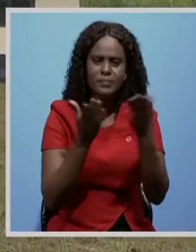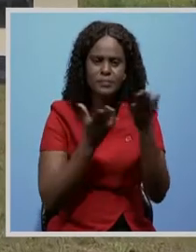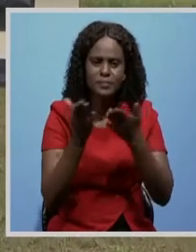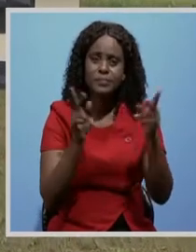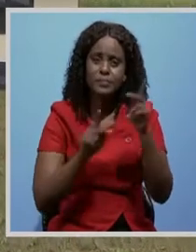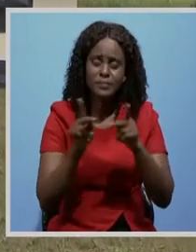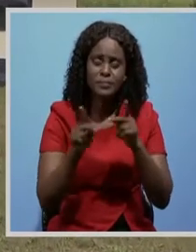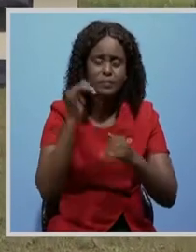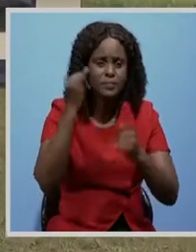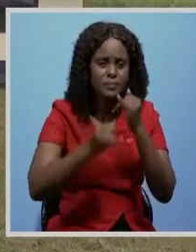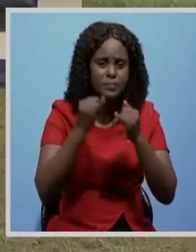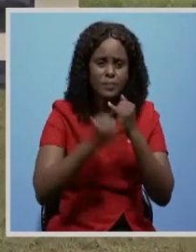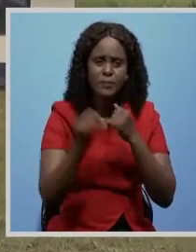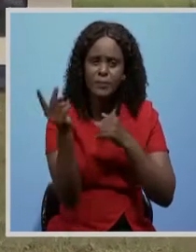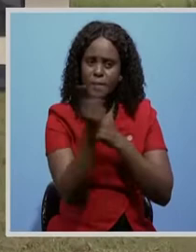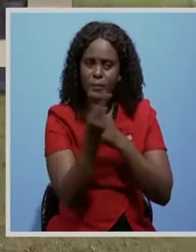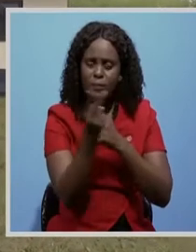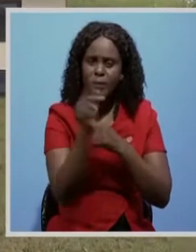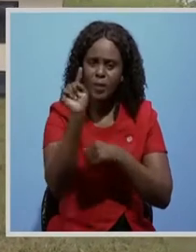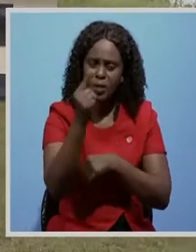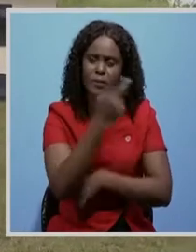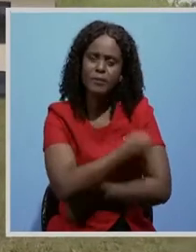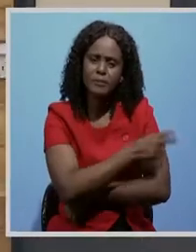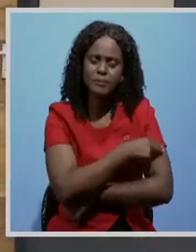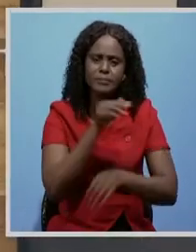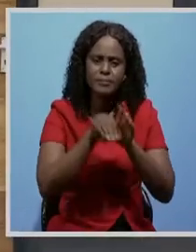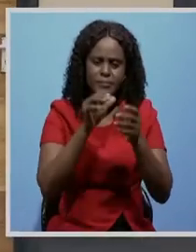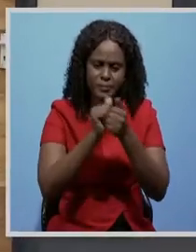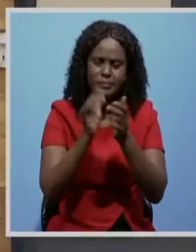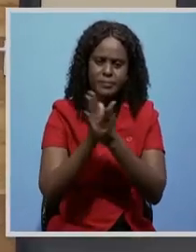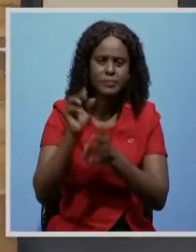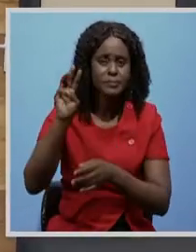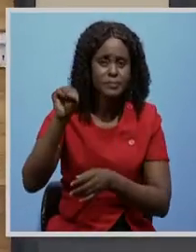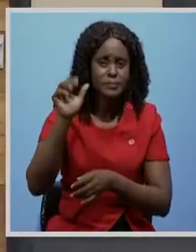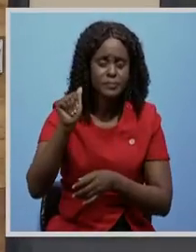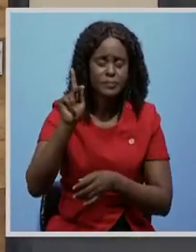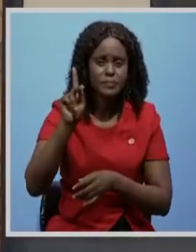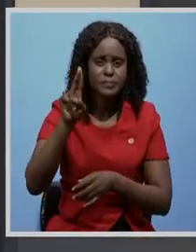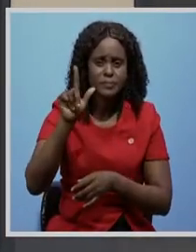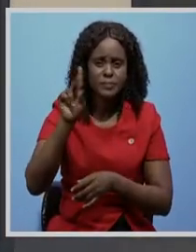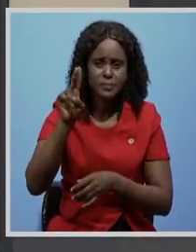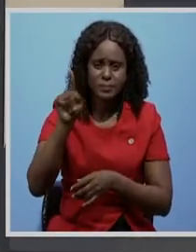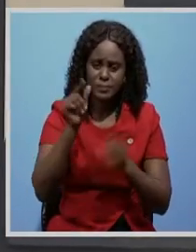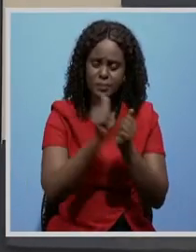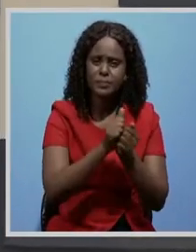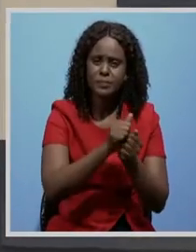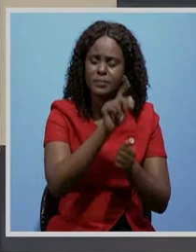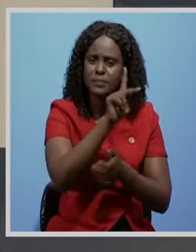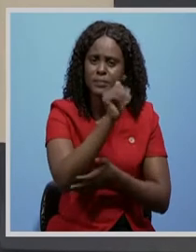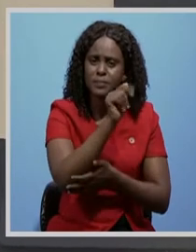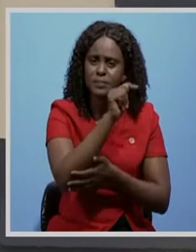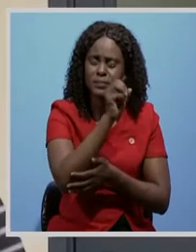The completion of these first ever mini hospitals in Kawes Makululu and Katondo compound has alerted residents in the area.